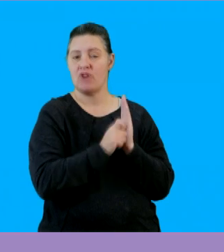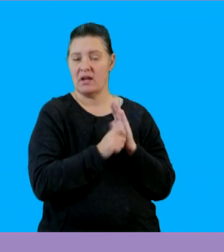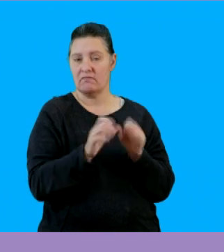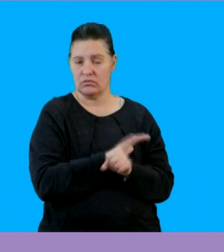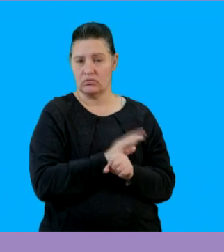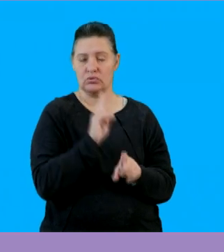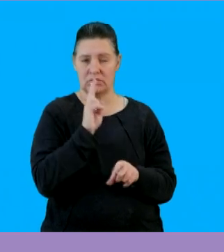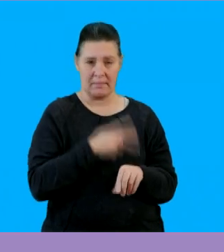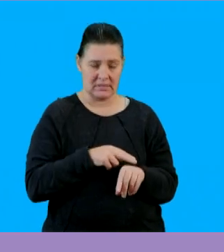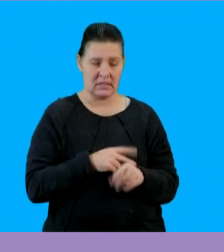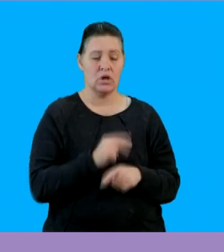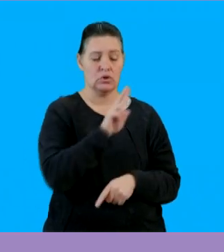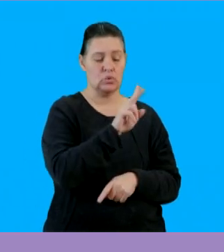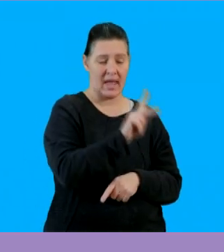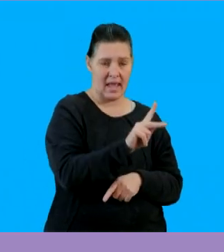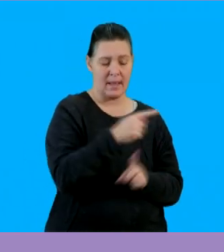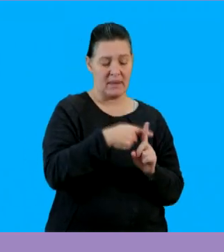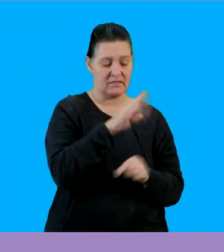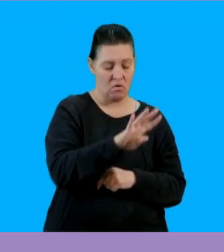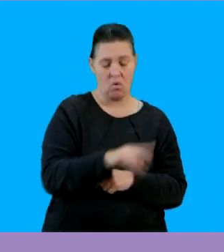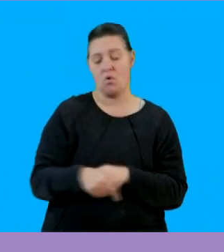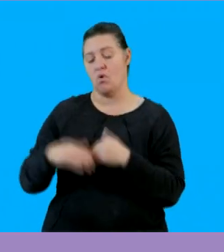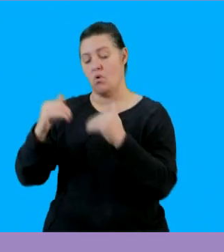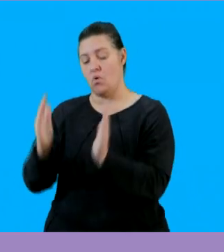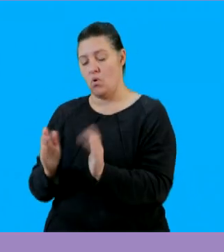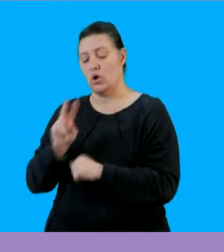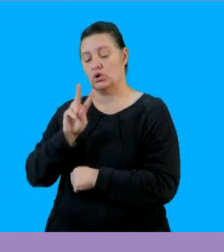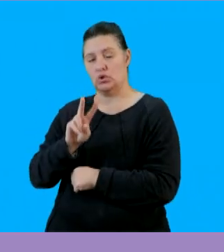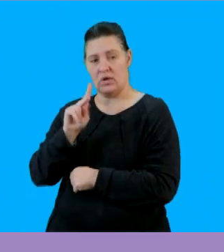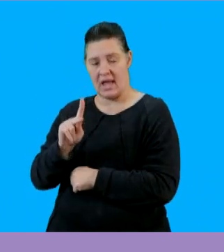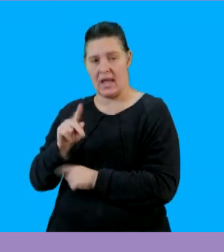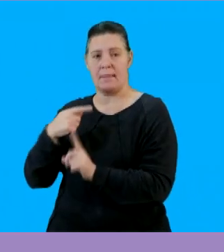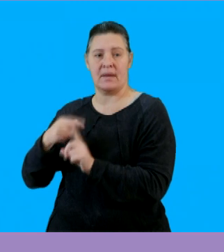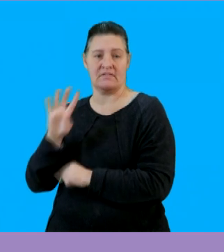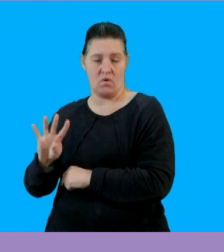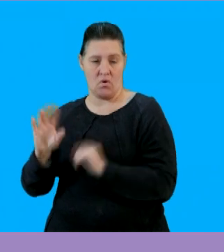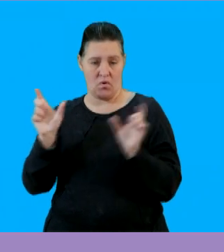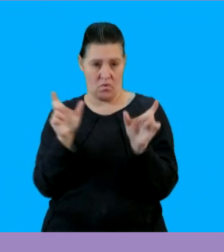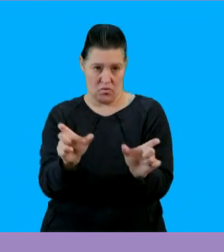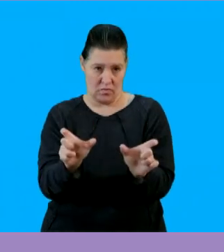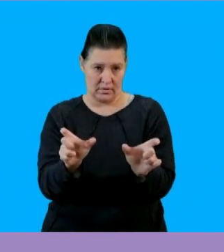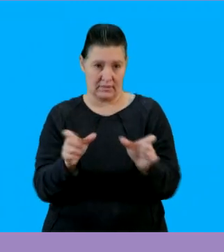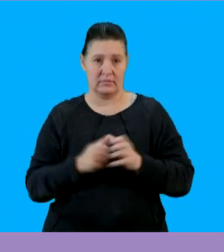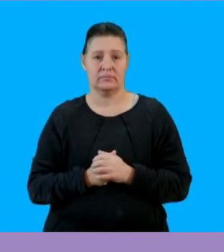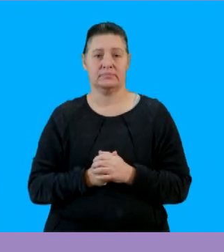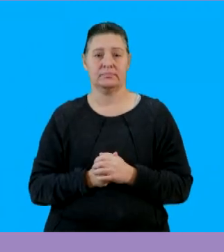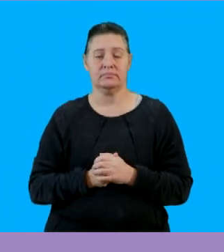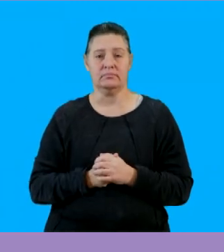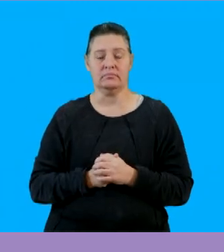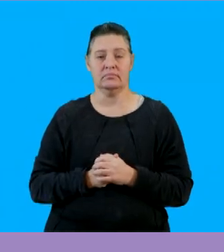going to write it out two times that is 2k plus 4 and that is 2k